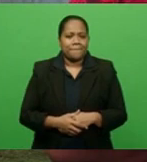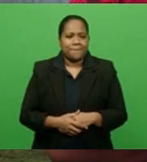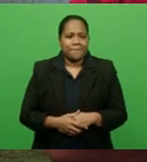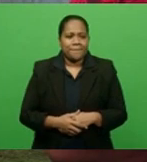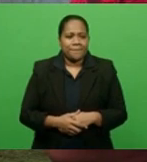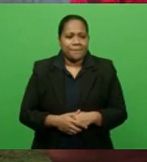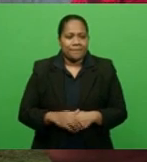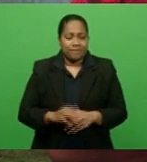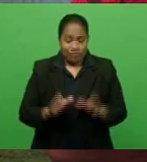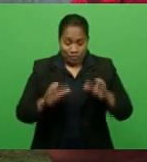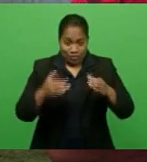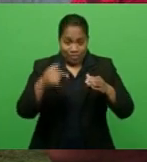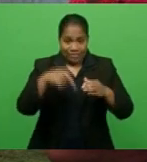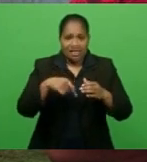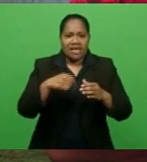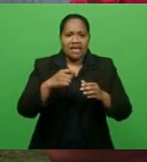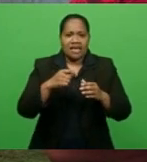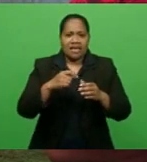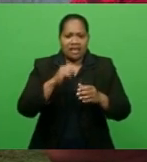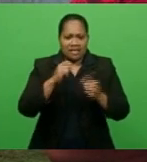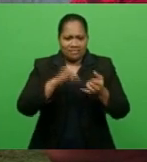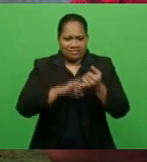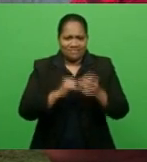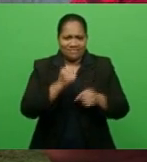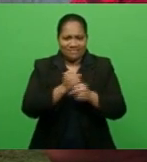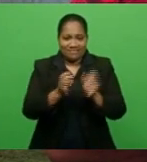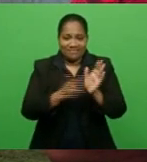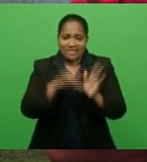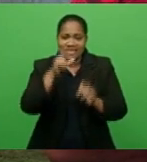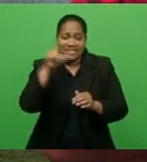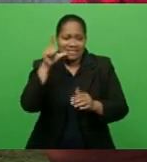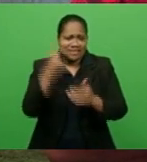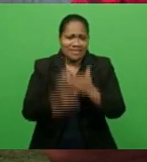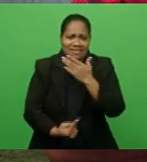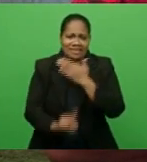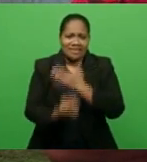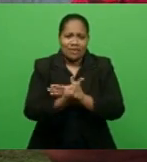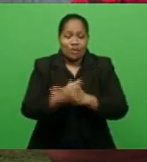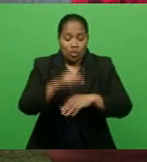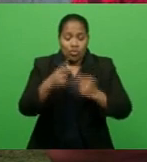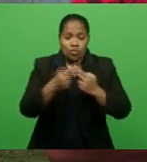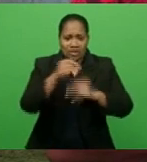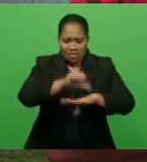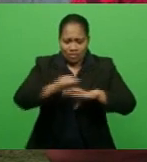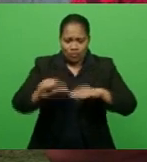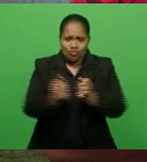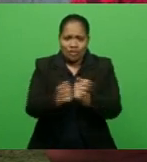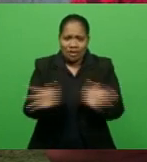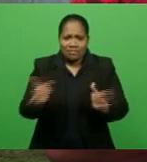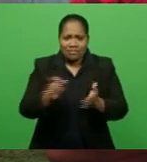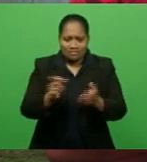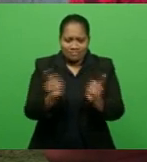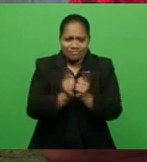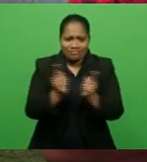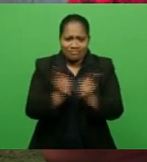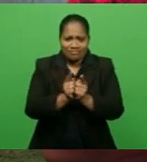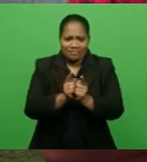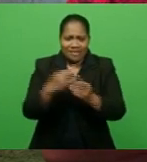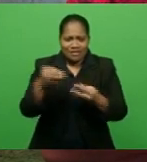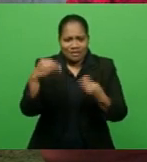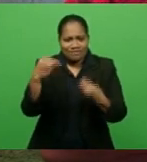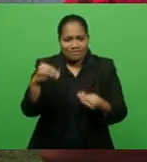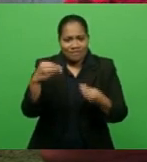party's SGM, held yesterday, dealt with the deferment of its annual general meeting, adopted the audited financial statements for